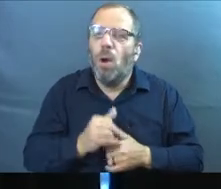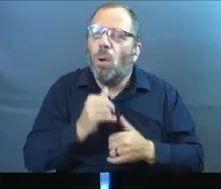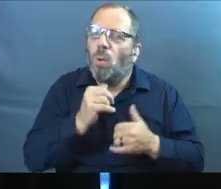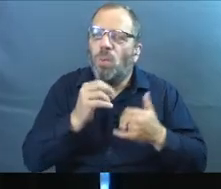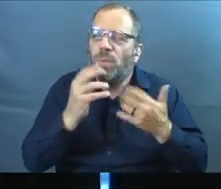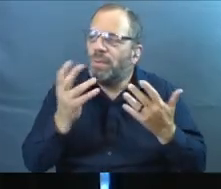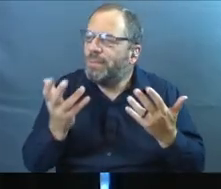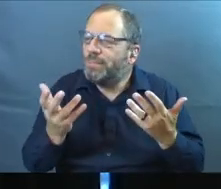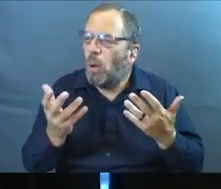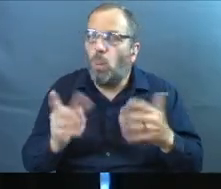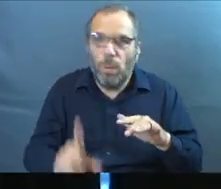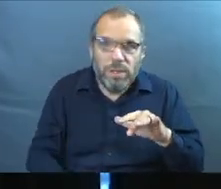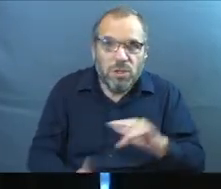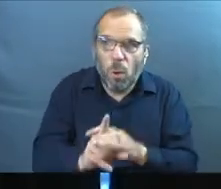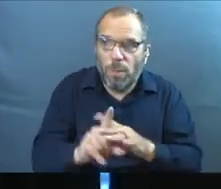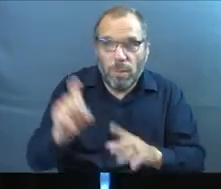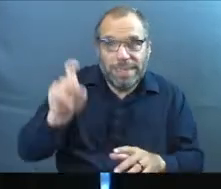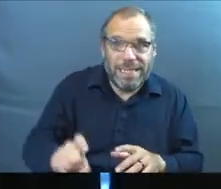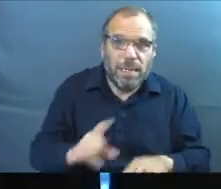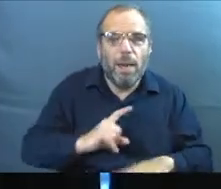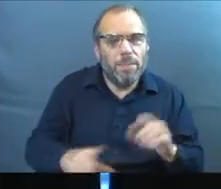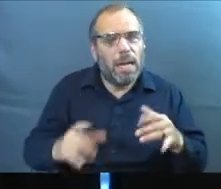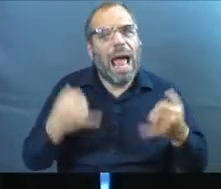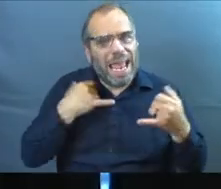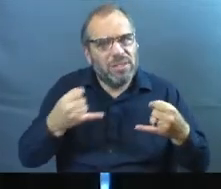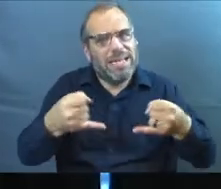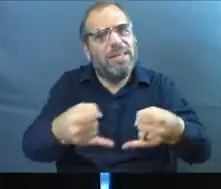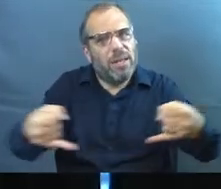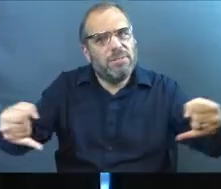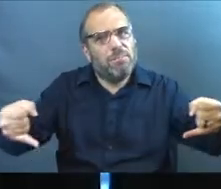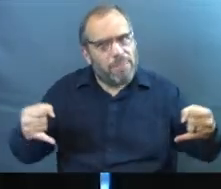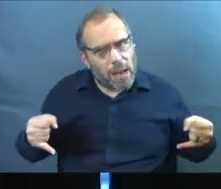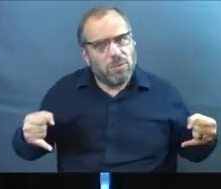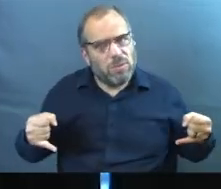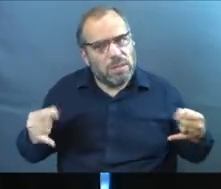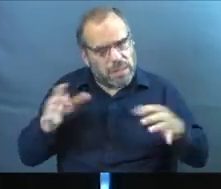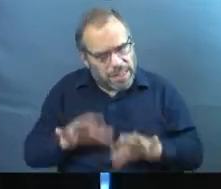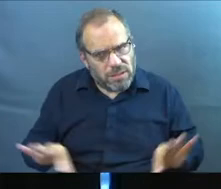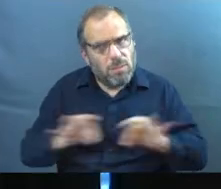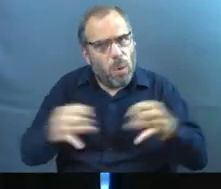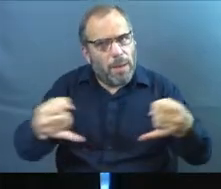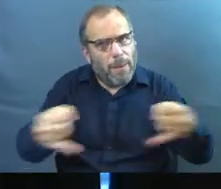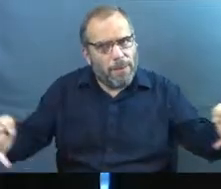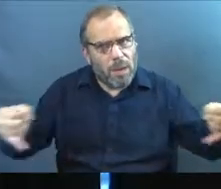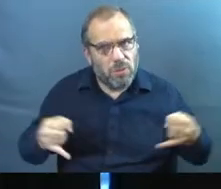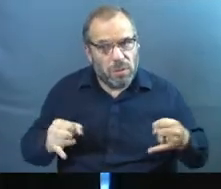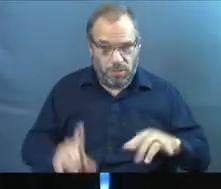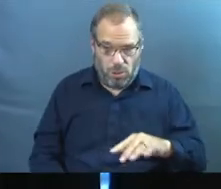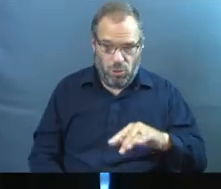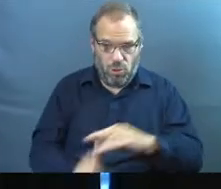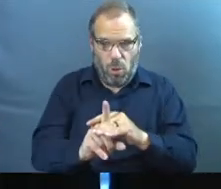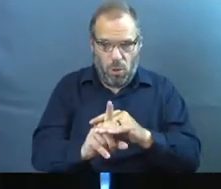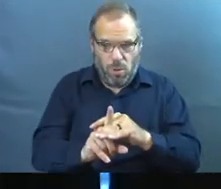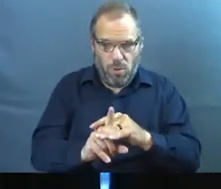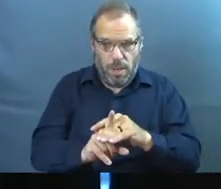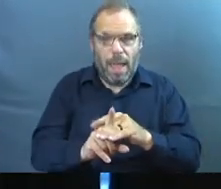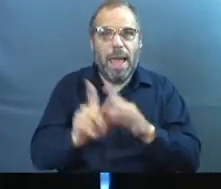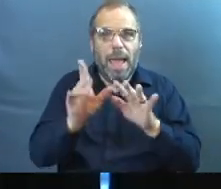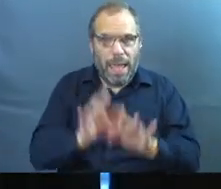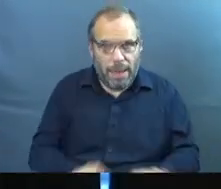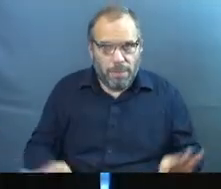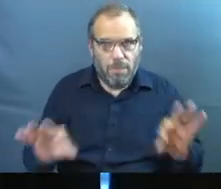always there when we could be or should be. And again, there's boundaries. There's things like that that are important, but showing up matters.